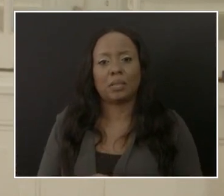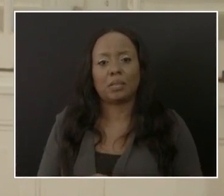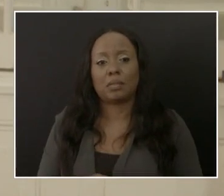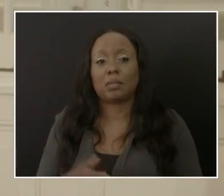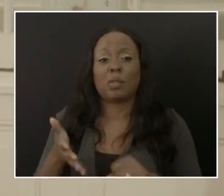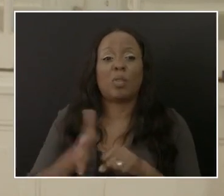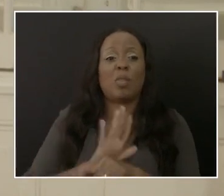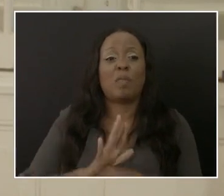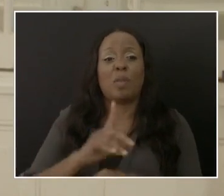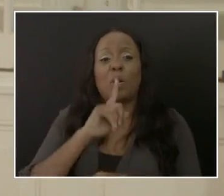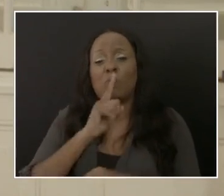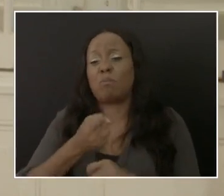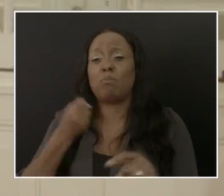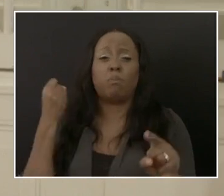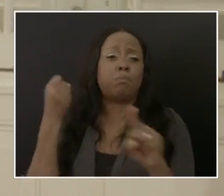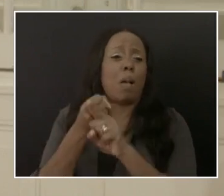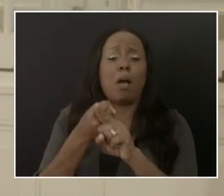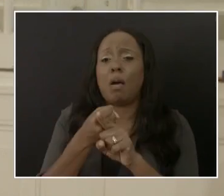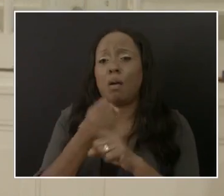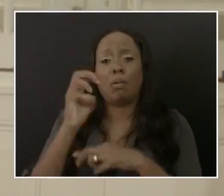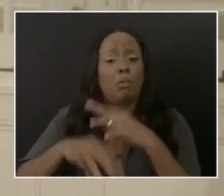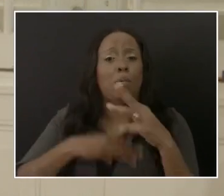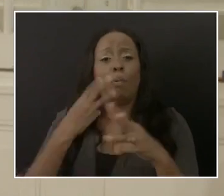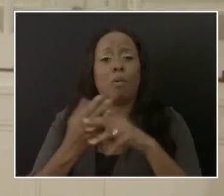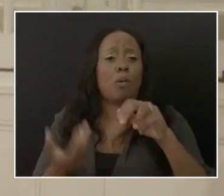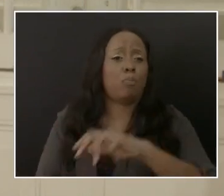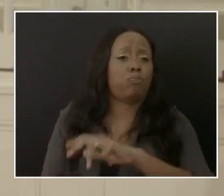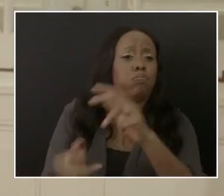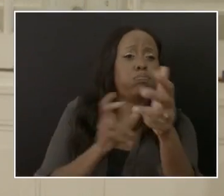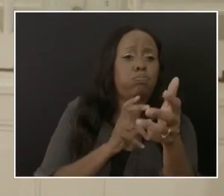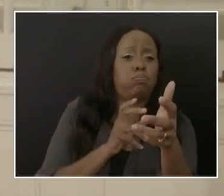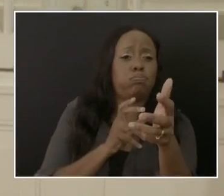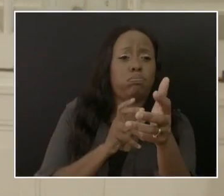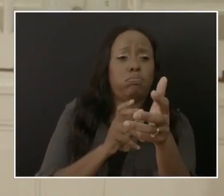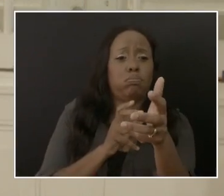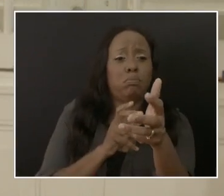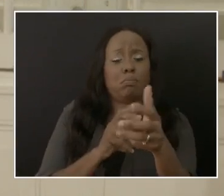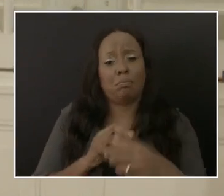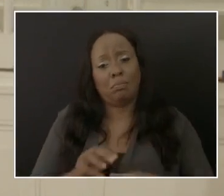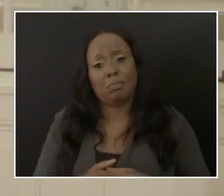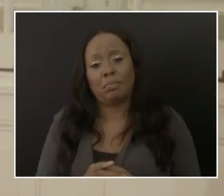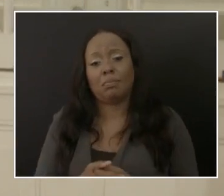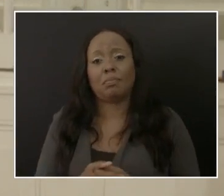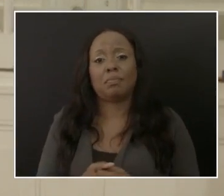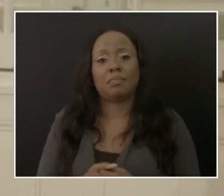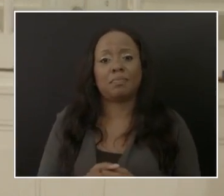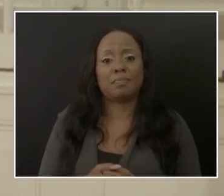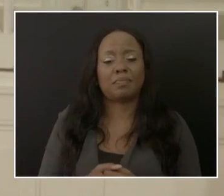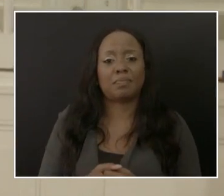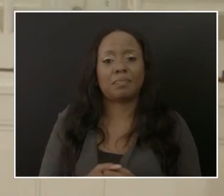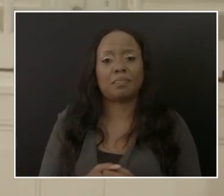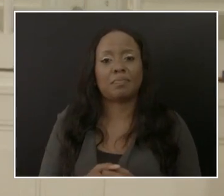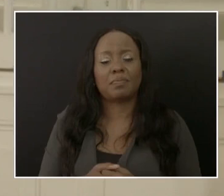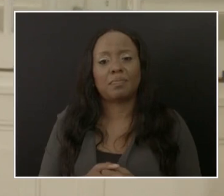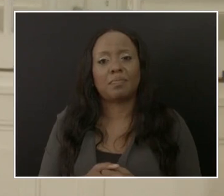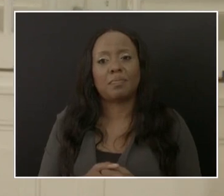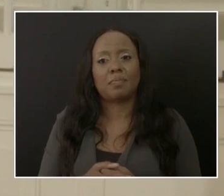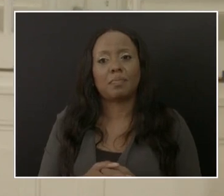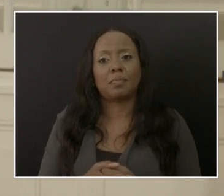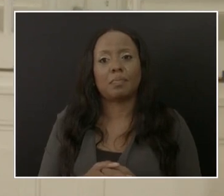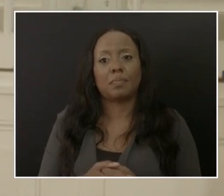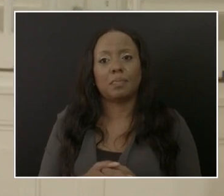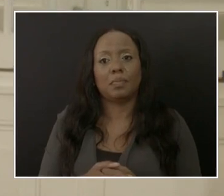surprise. Actually, um, I was fortunate to attend